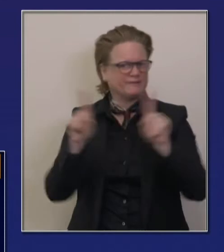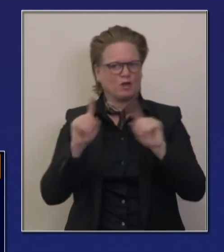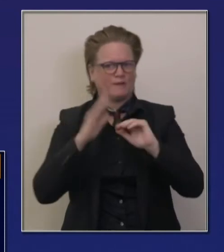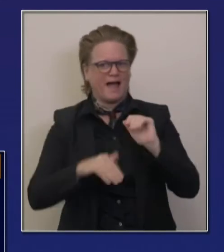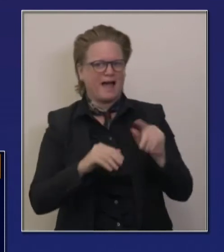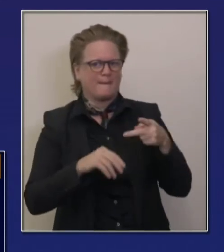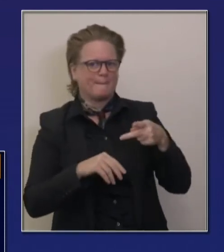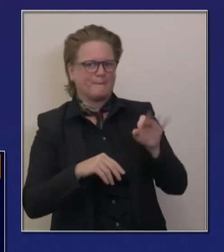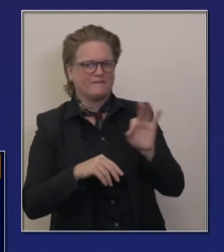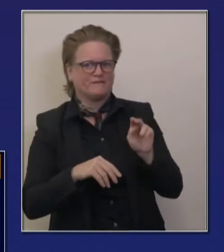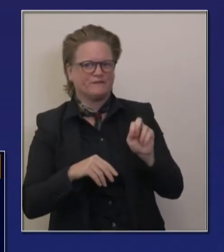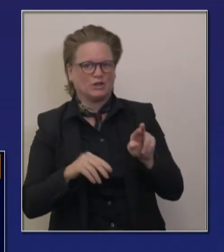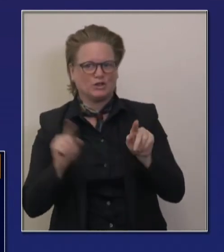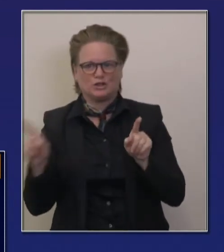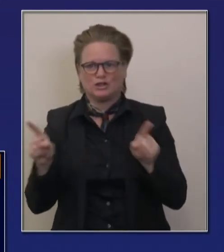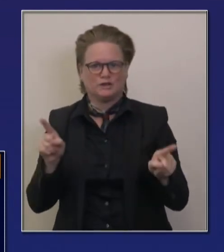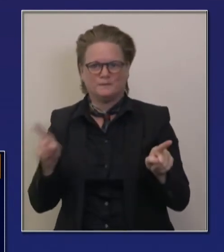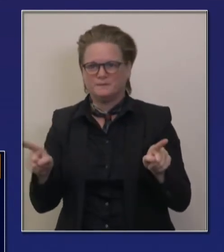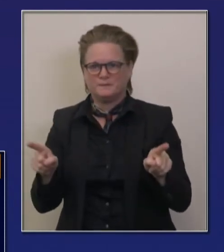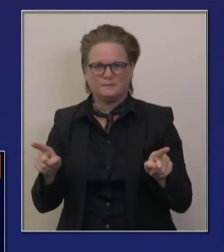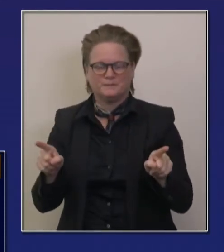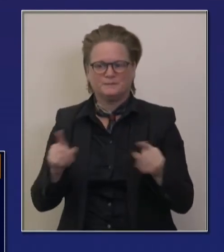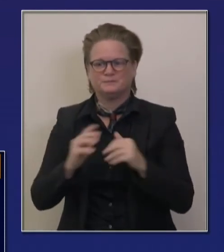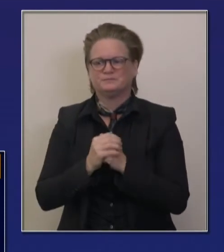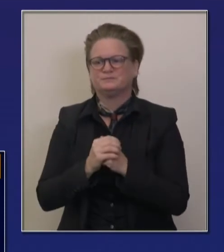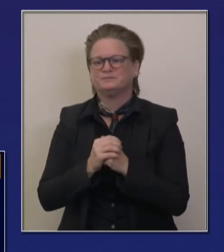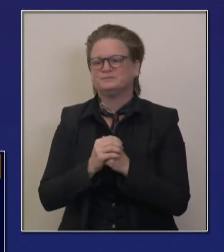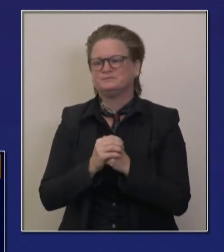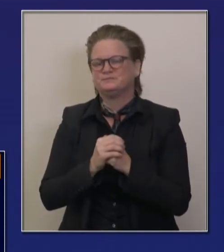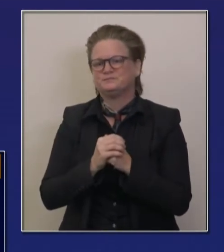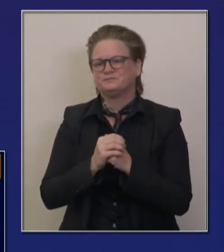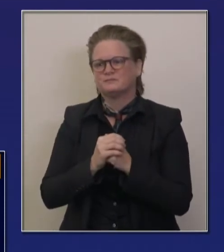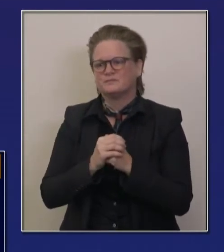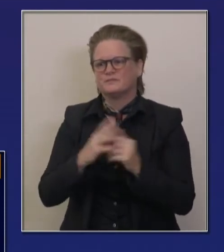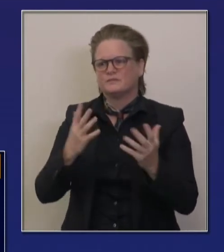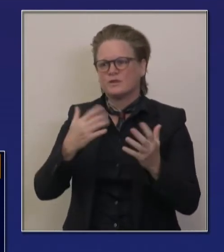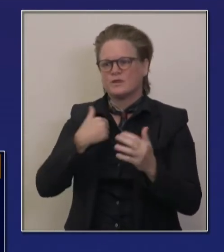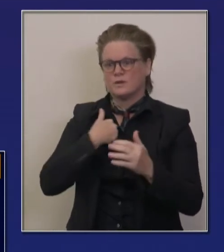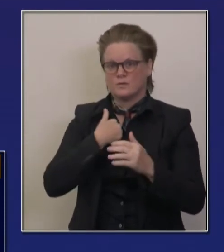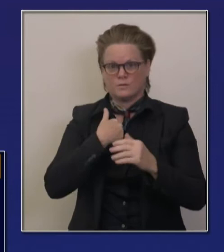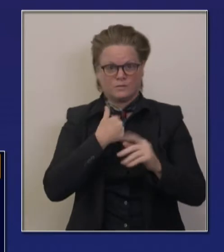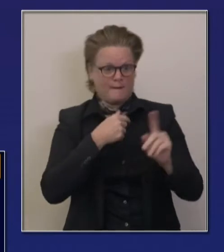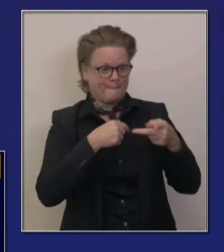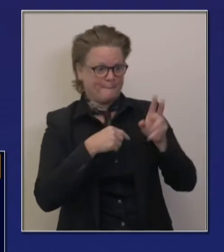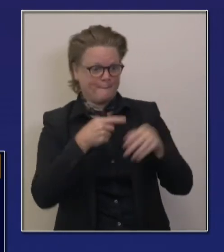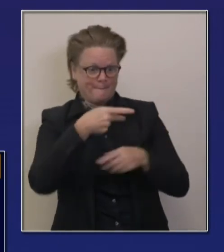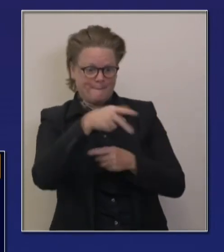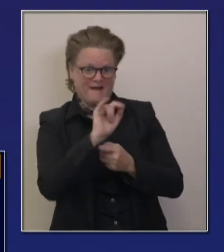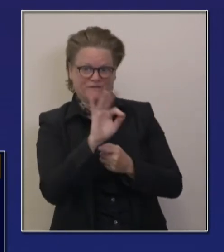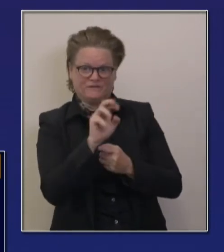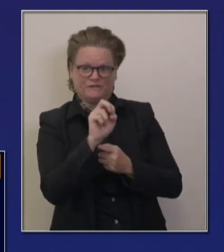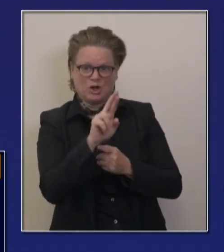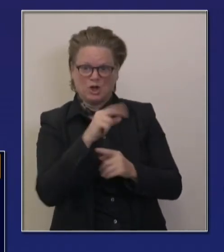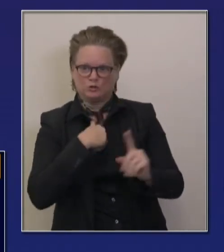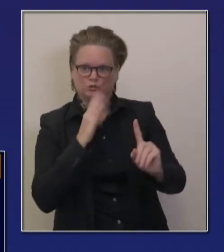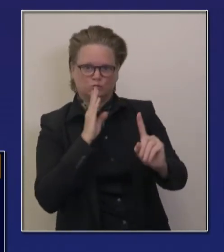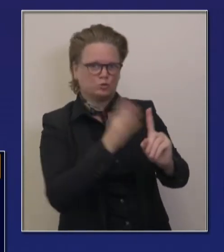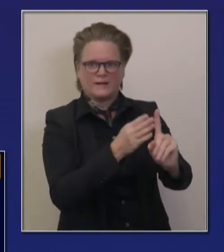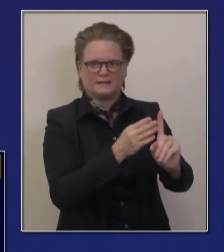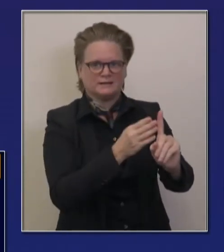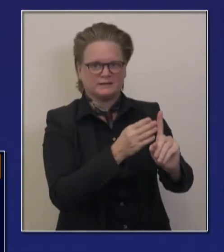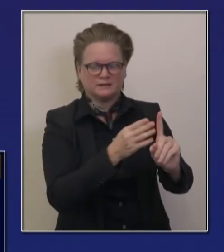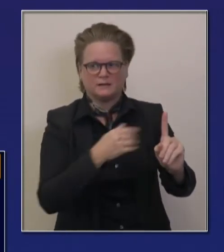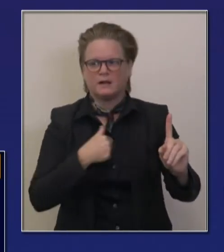them directly. They ship to distribution centers throughout California based upon the protocols that everyone approved. Transportation of these is